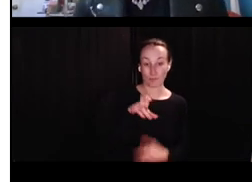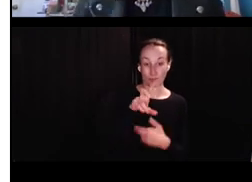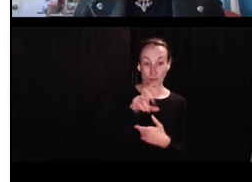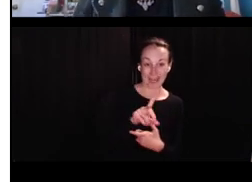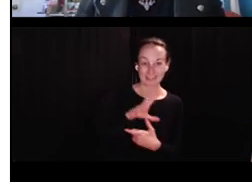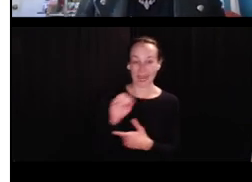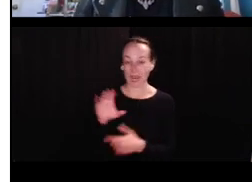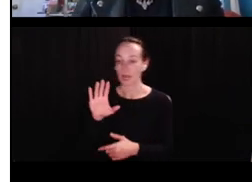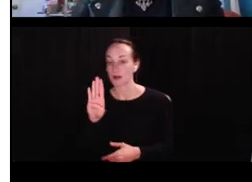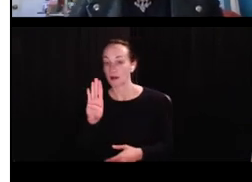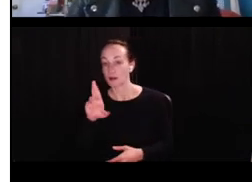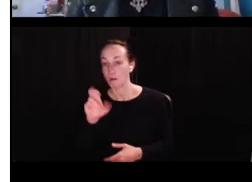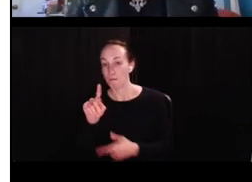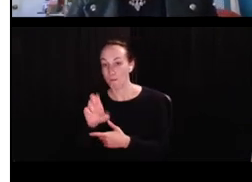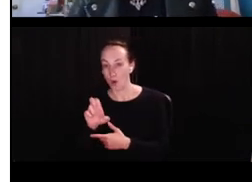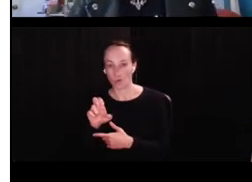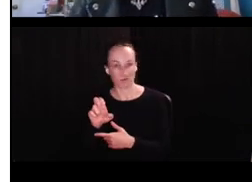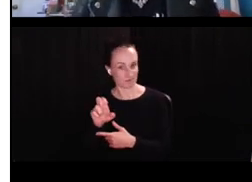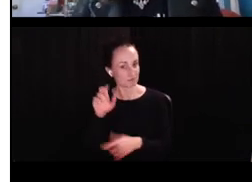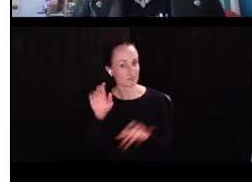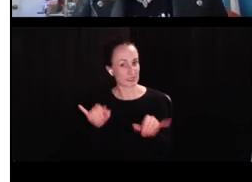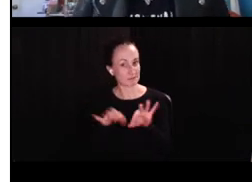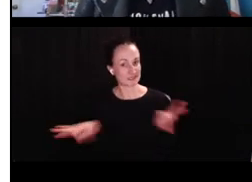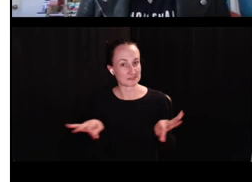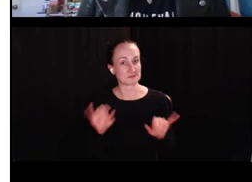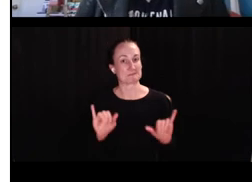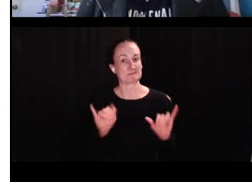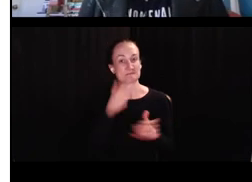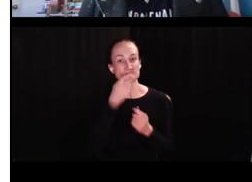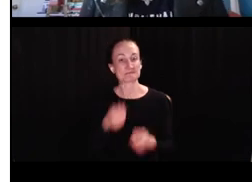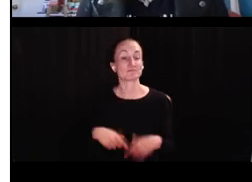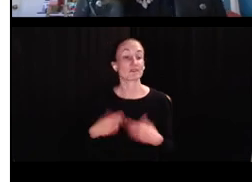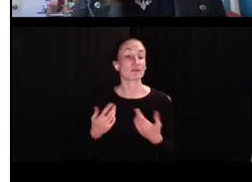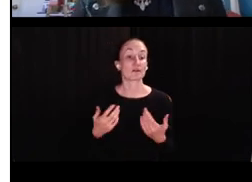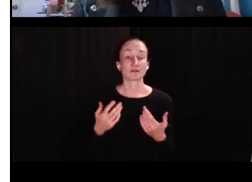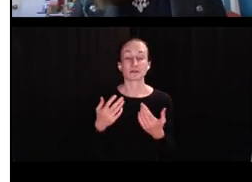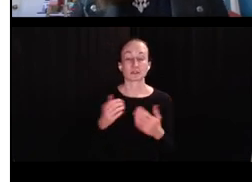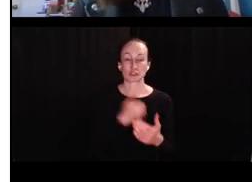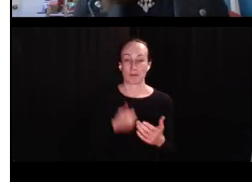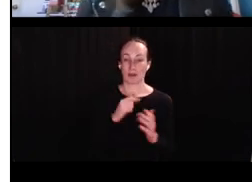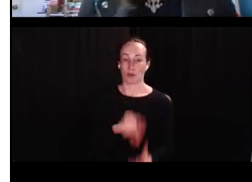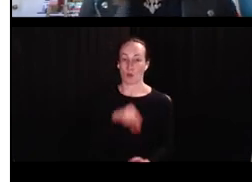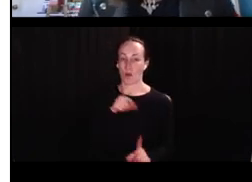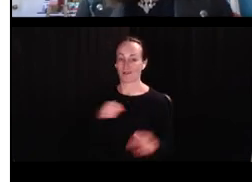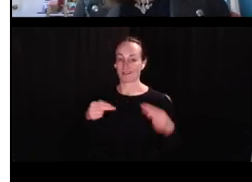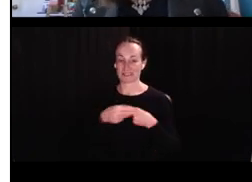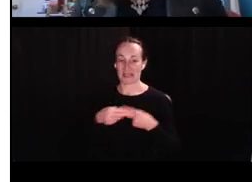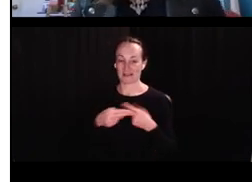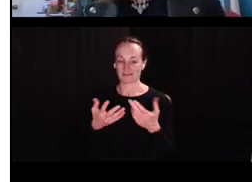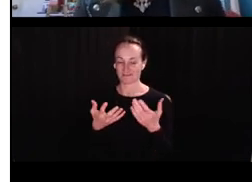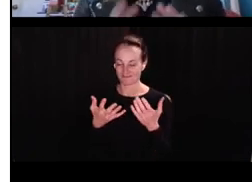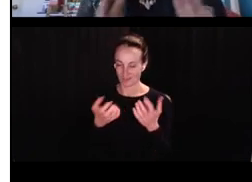They'll say break and broke in the same sentence. Okay. Sorry about the quality of this. I don't know what happened. Um,